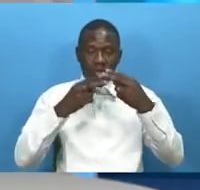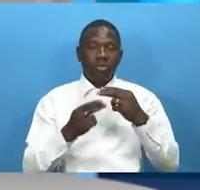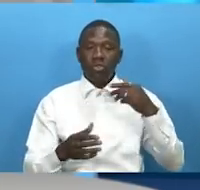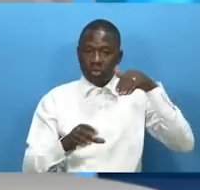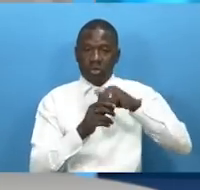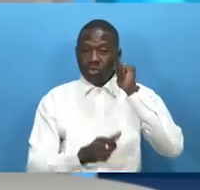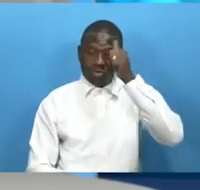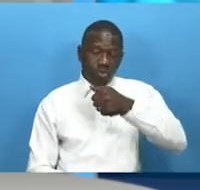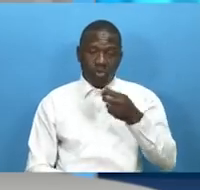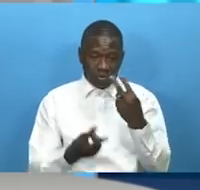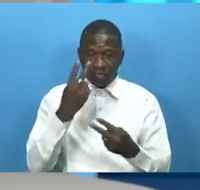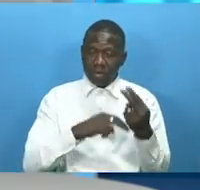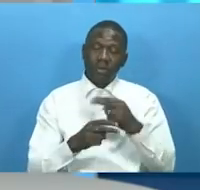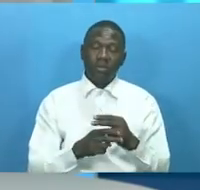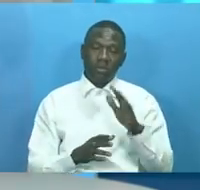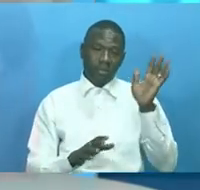Bye for now.